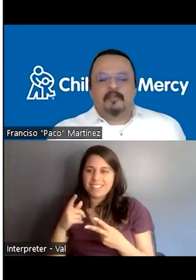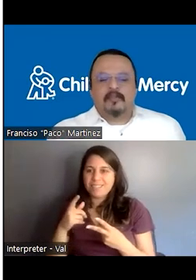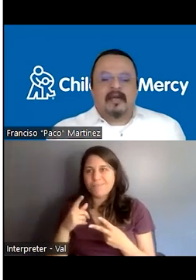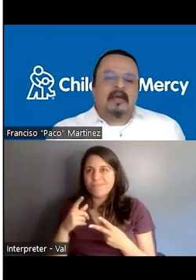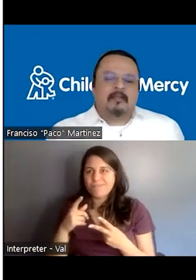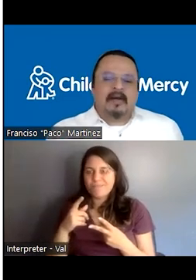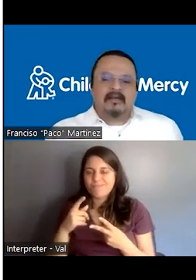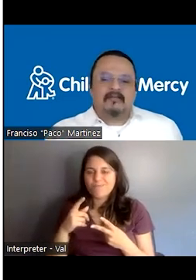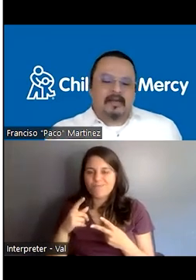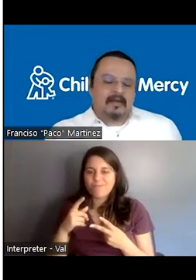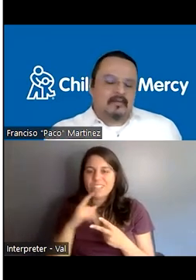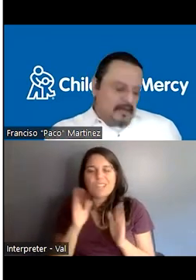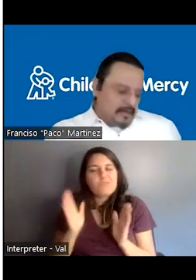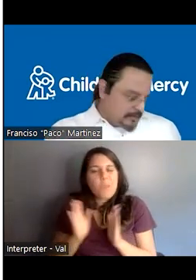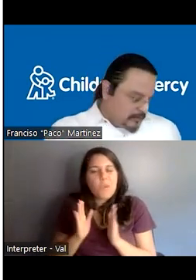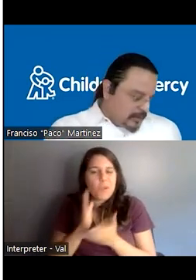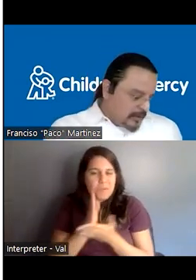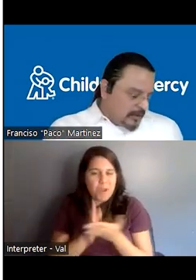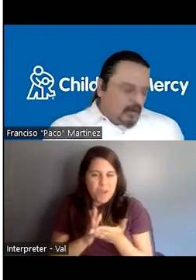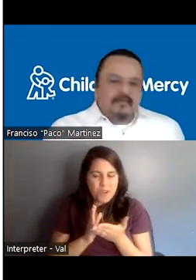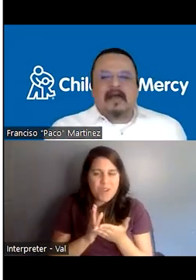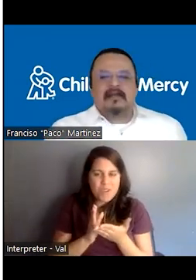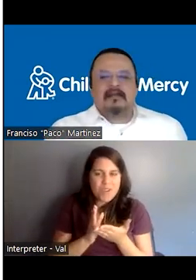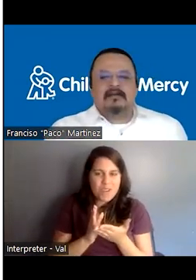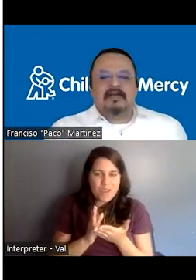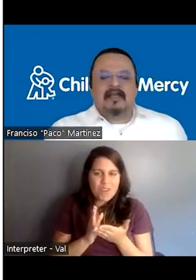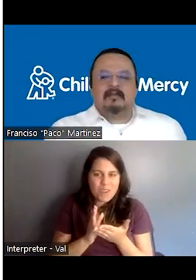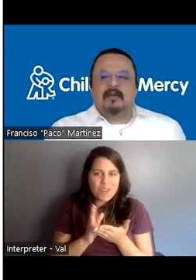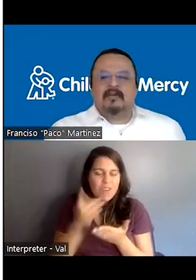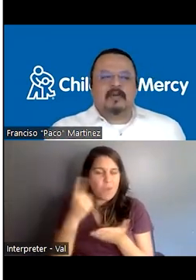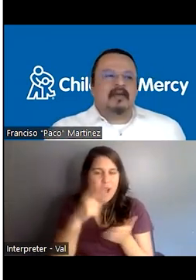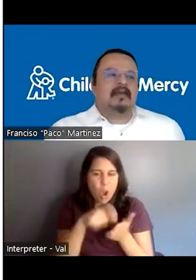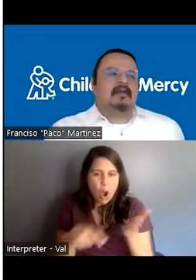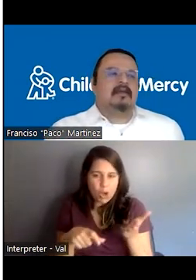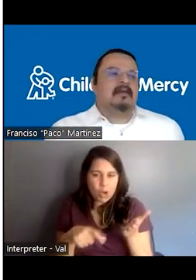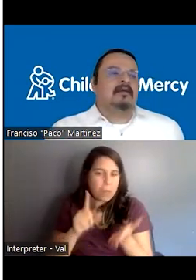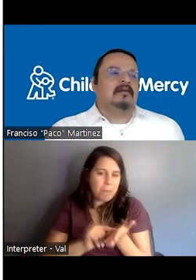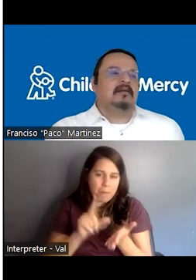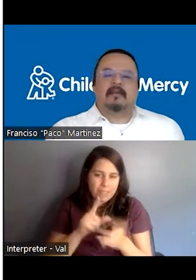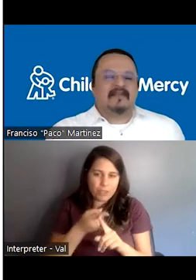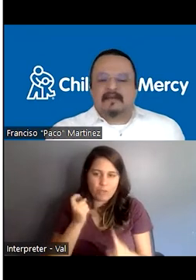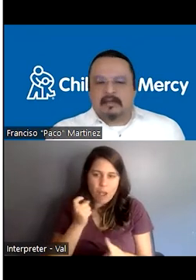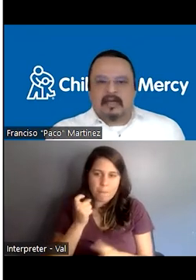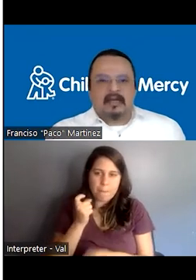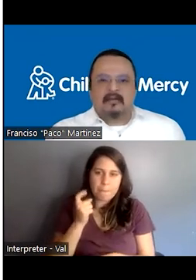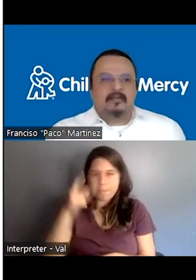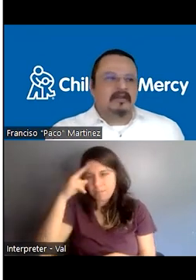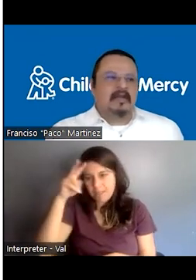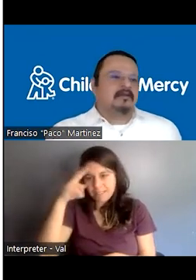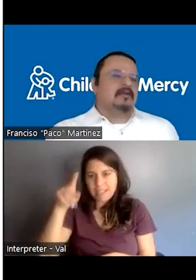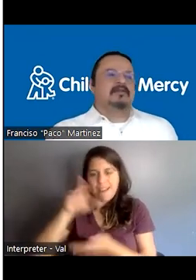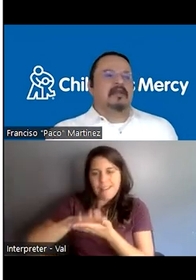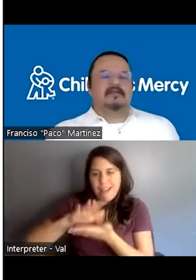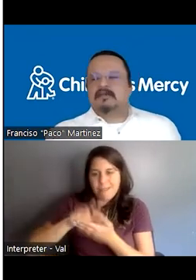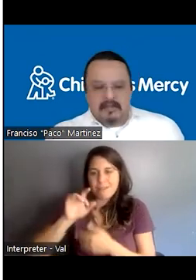uh, part of, uh, of, uh, of an article that has been published by, uh, the Mexican Academy of